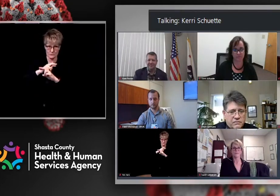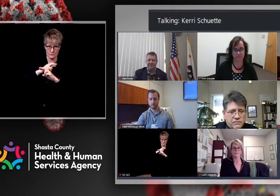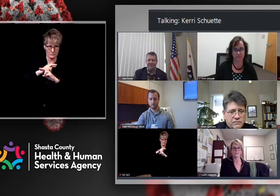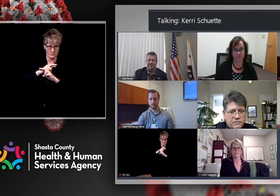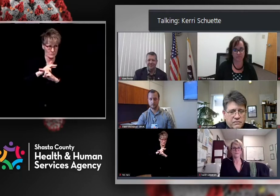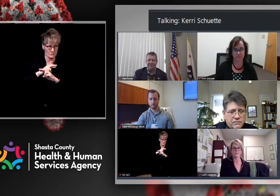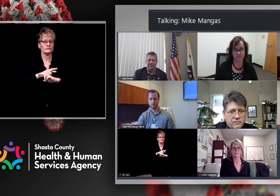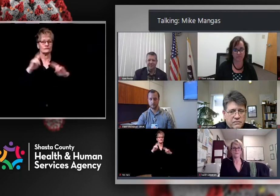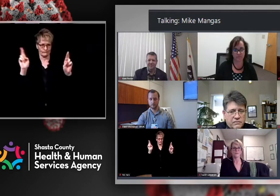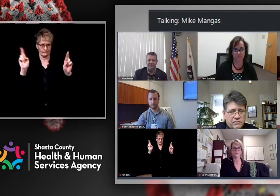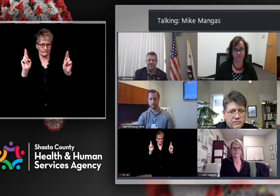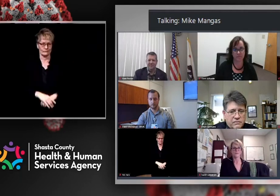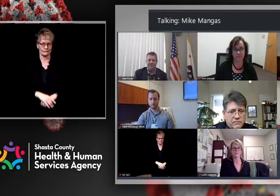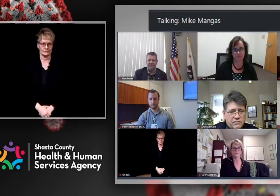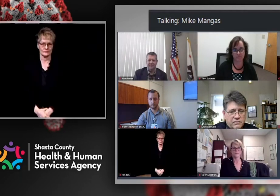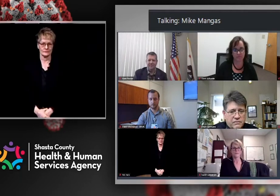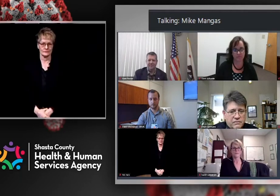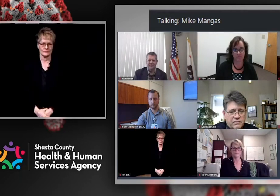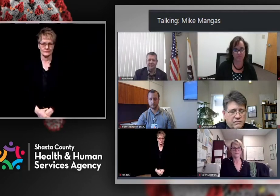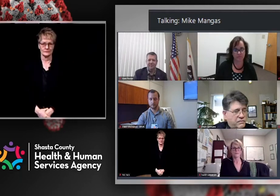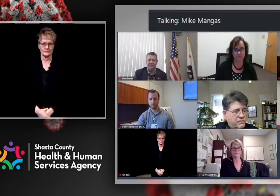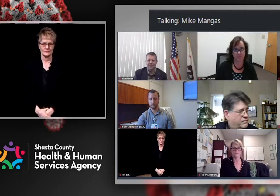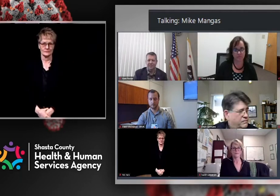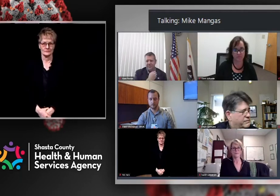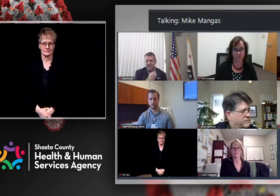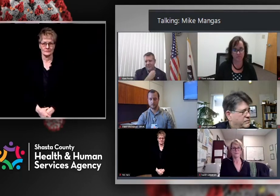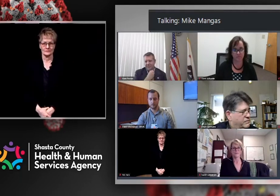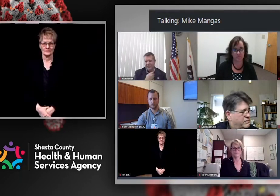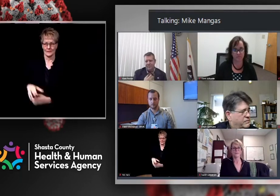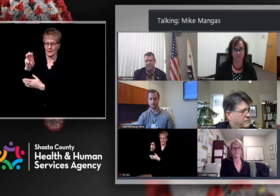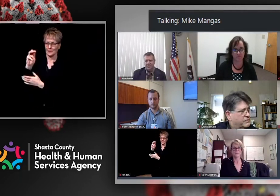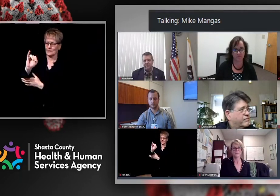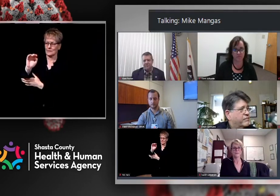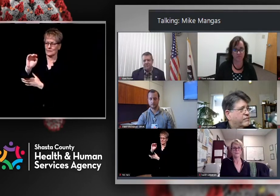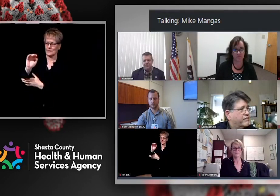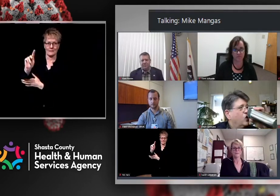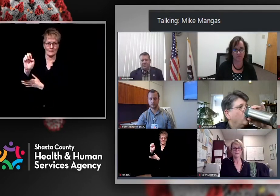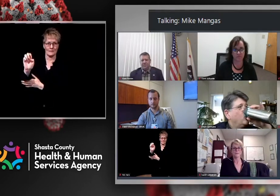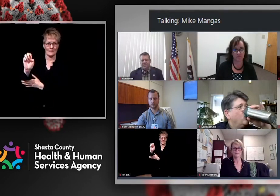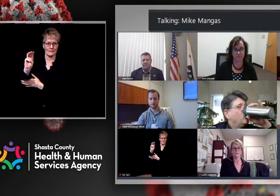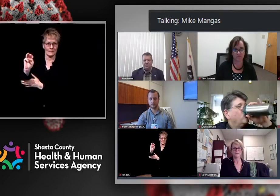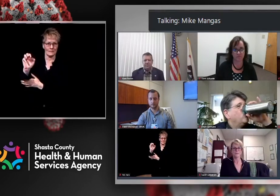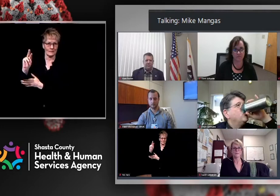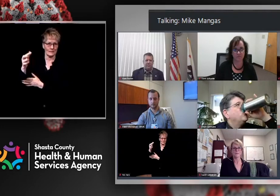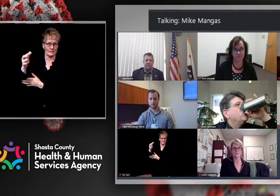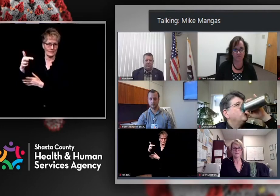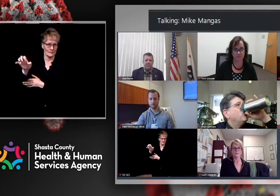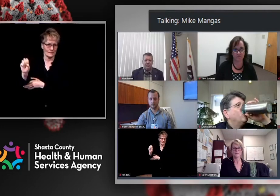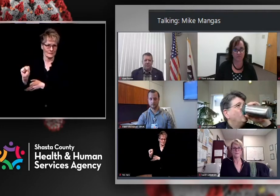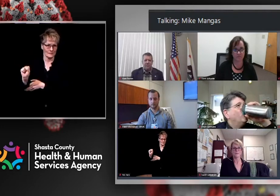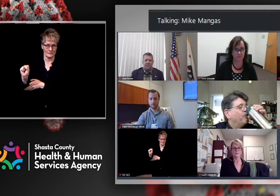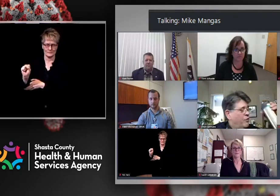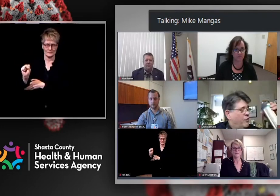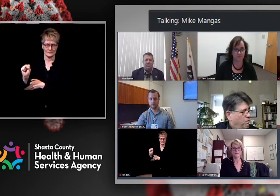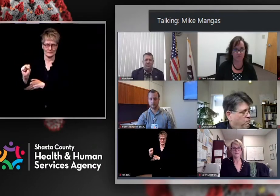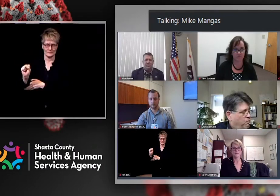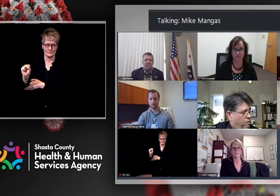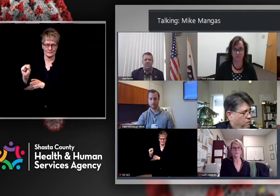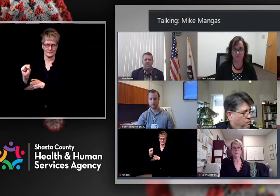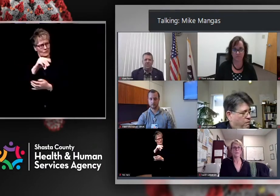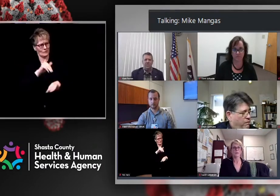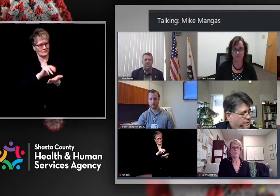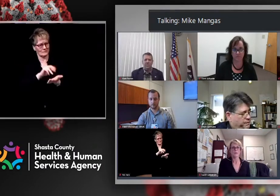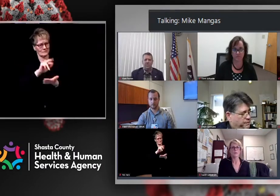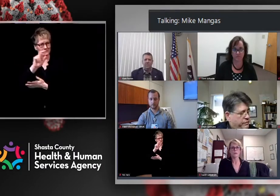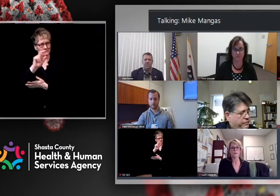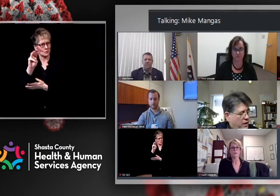Well, I've got a question for Dr. Ramstrom. Could you talk a little bit about the mass vaccinations that are planned, I think for